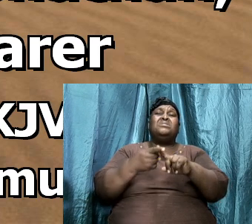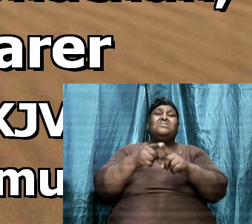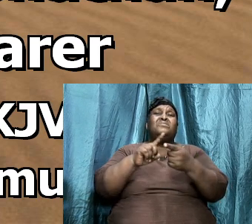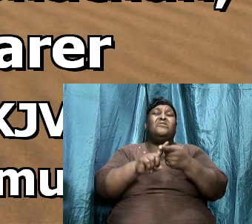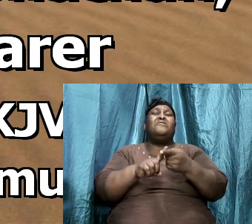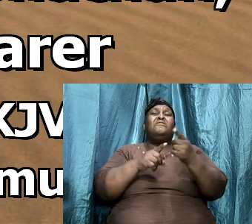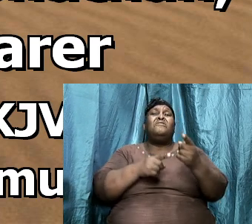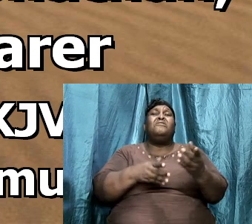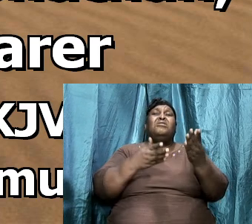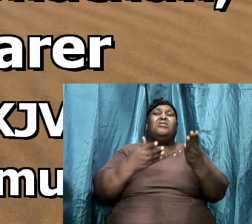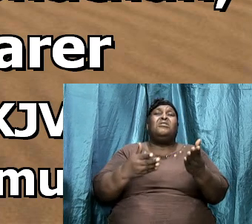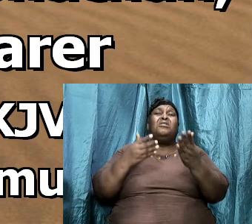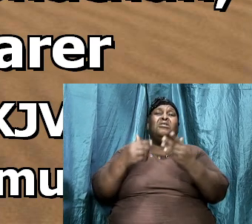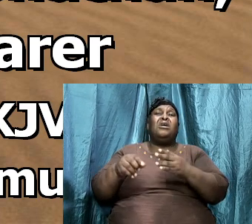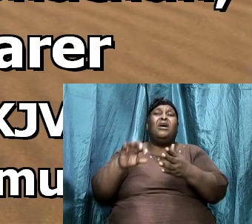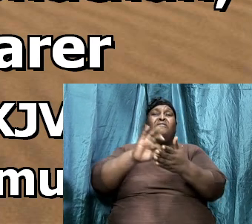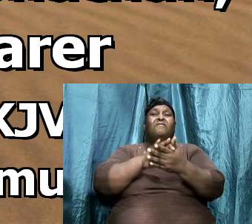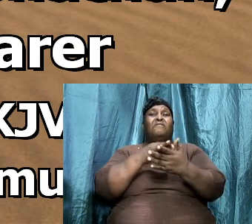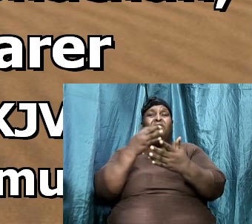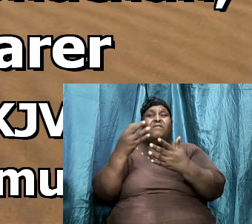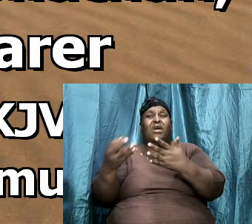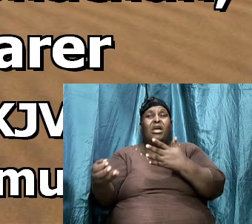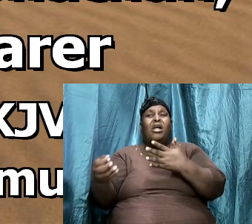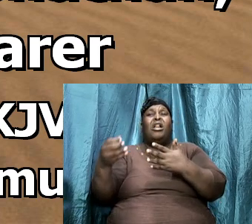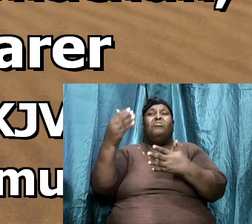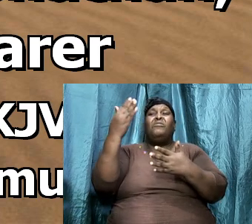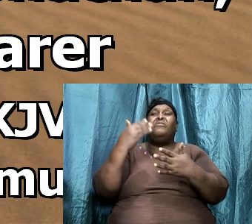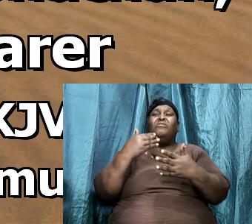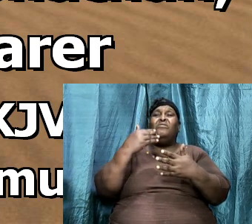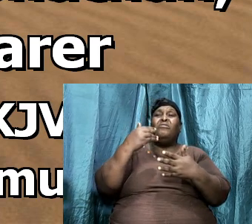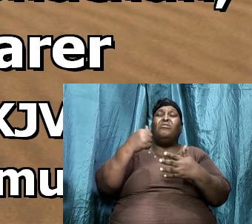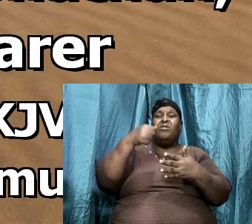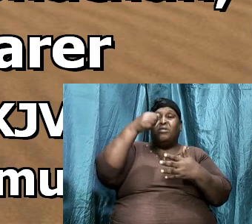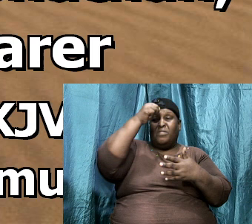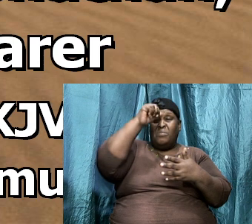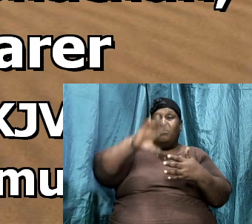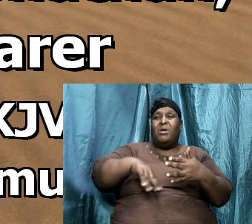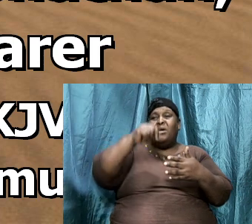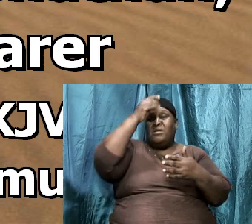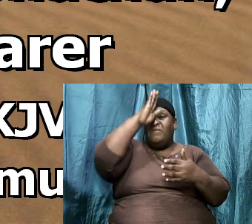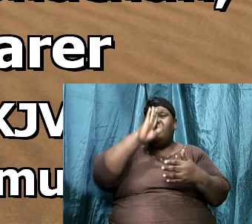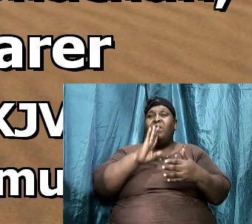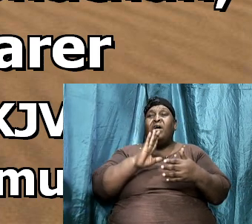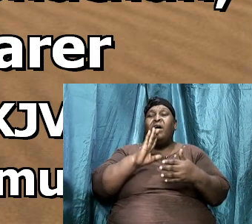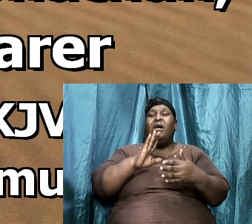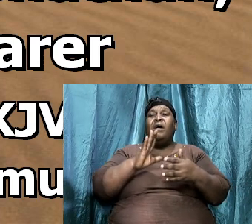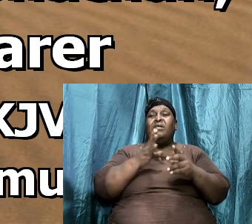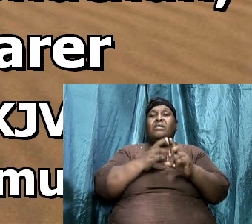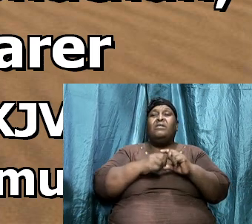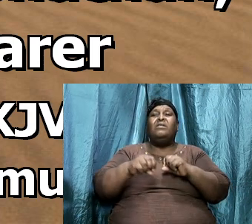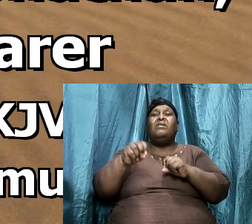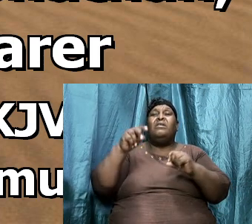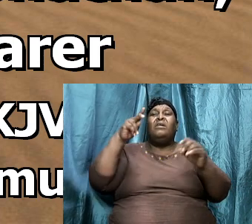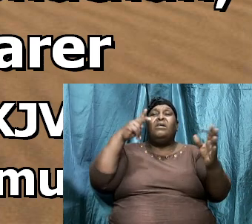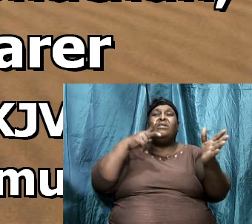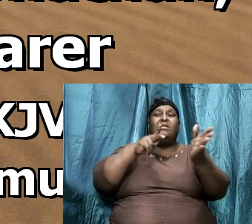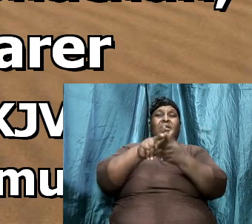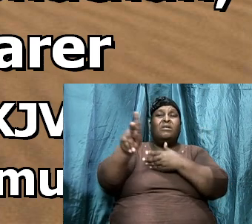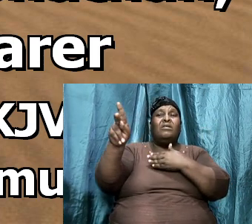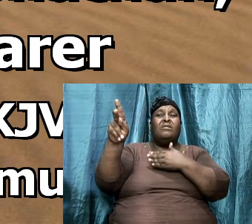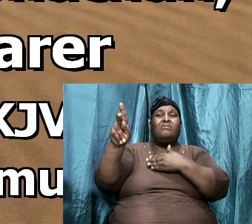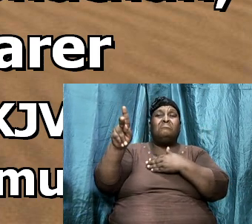and they fell before Jonathan and his armor bearer slew after him